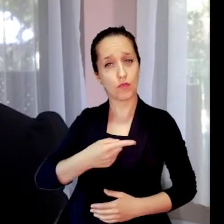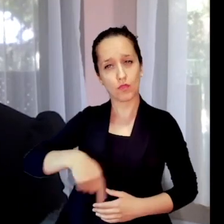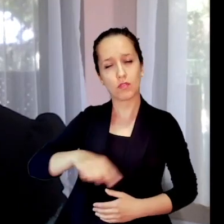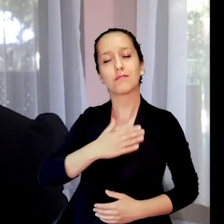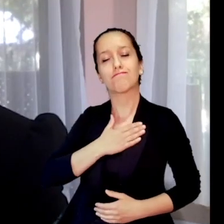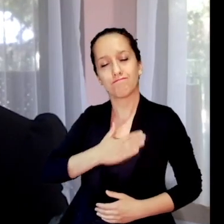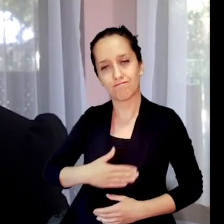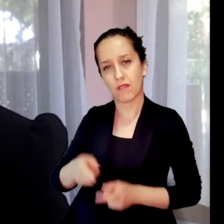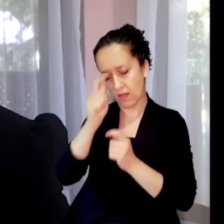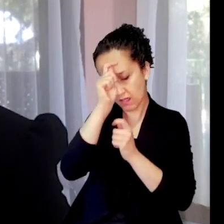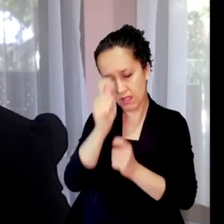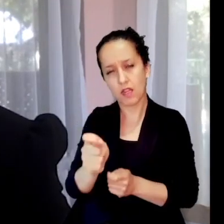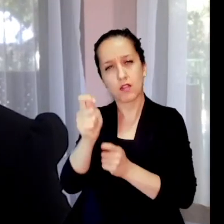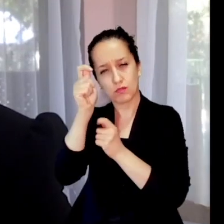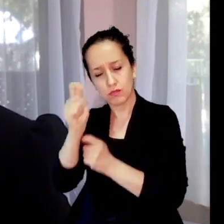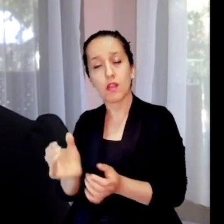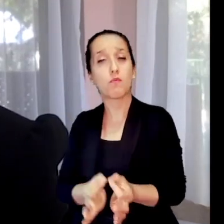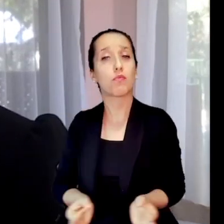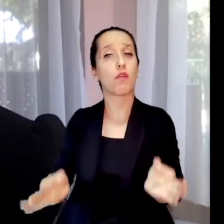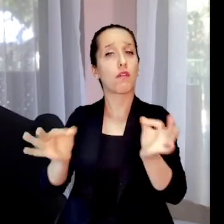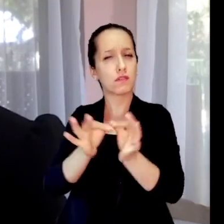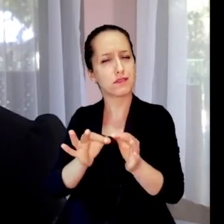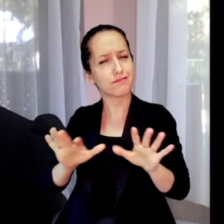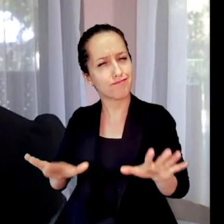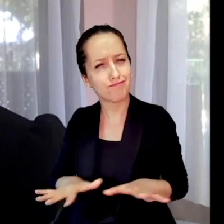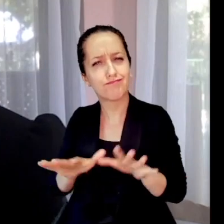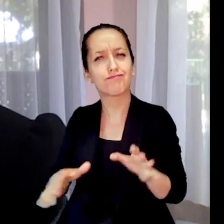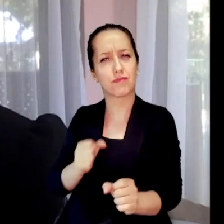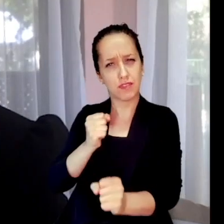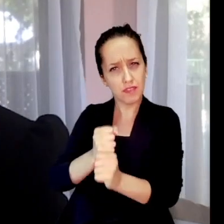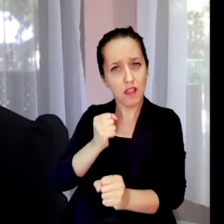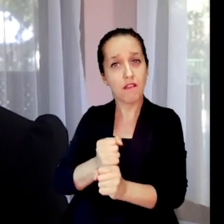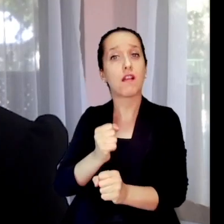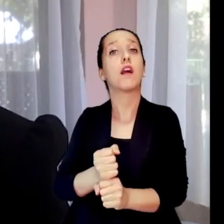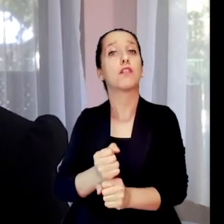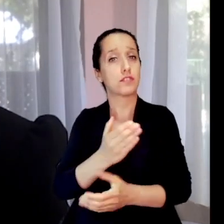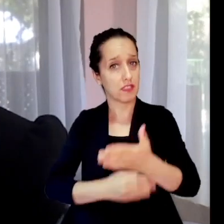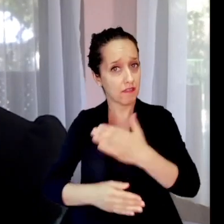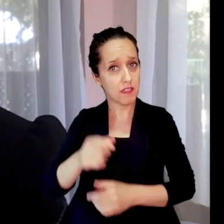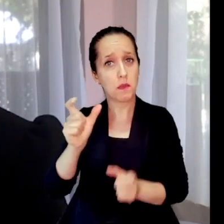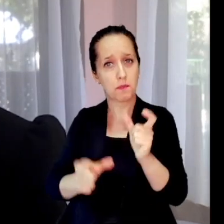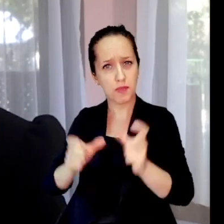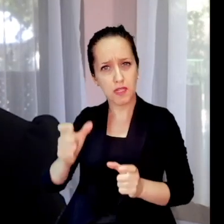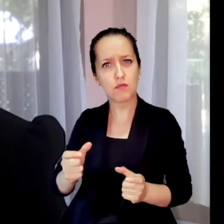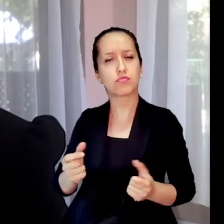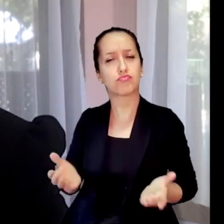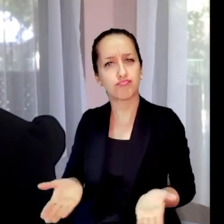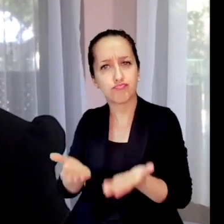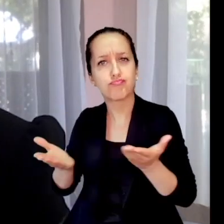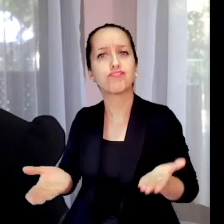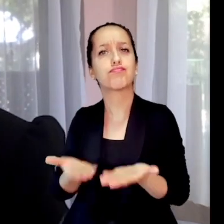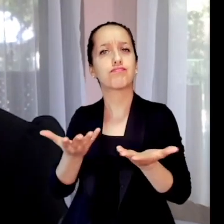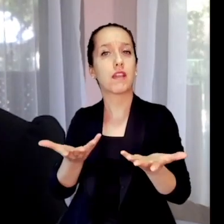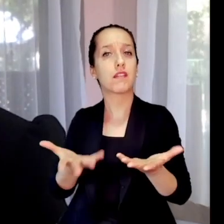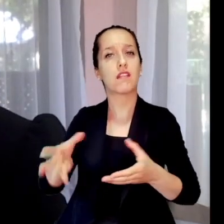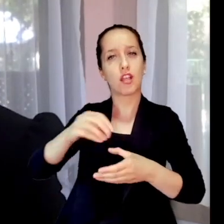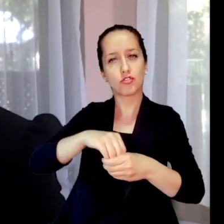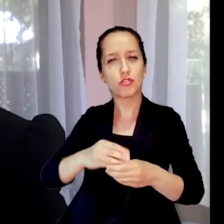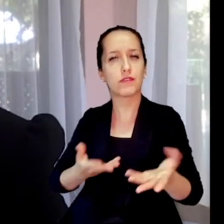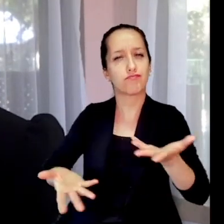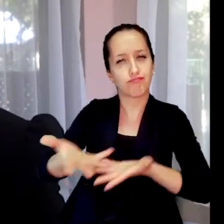we recognize the great effort and contributions of persons with disabilities